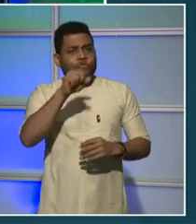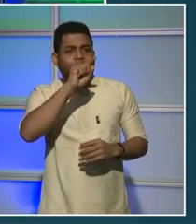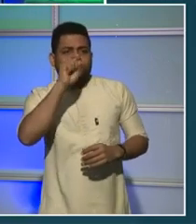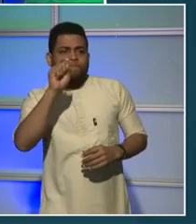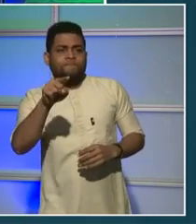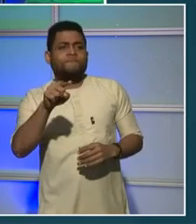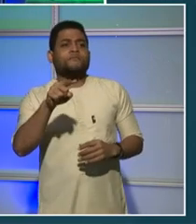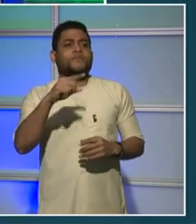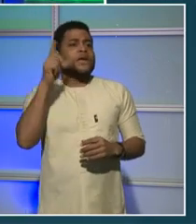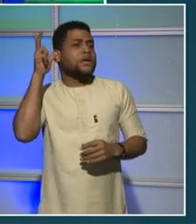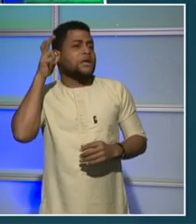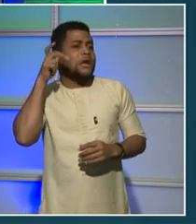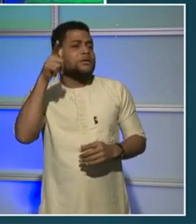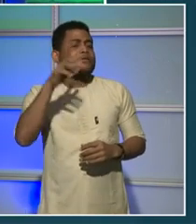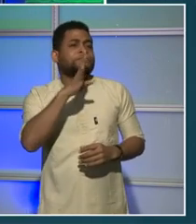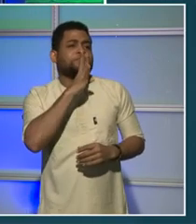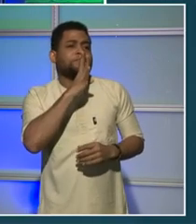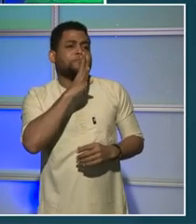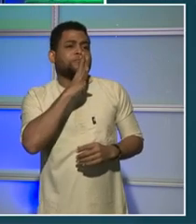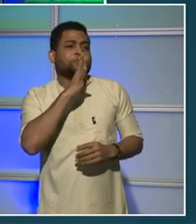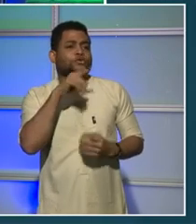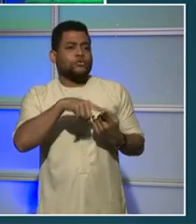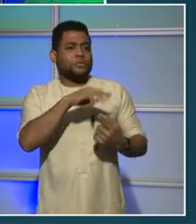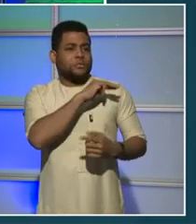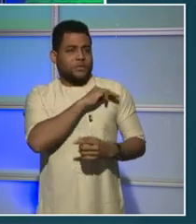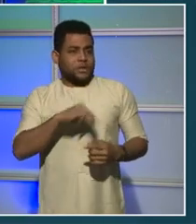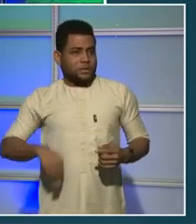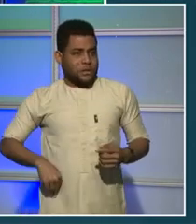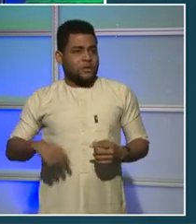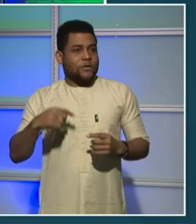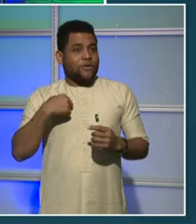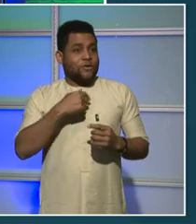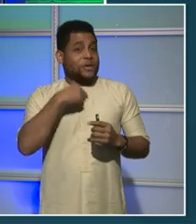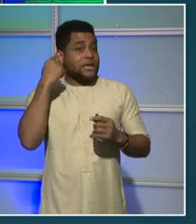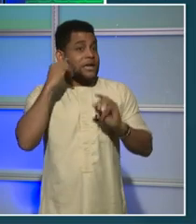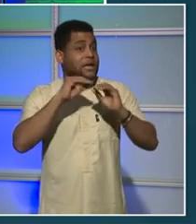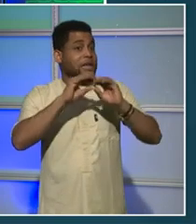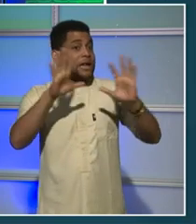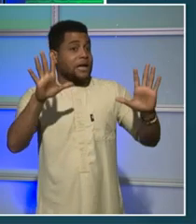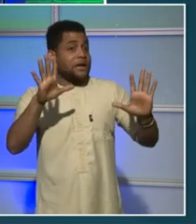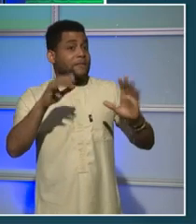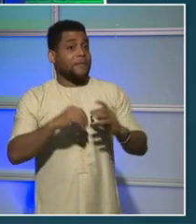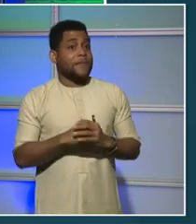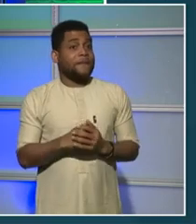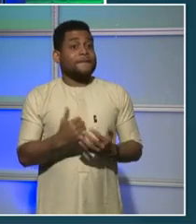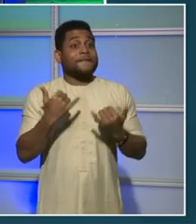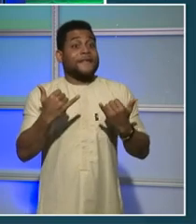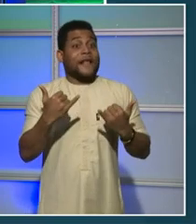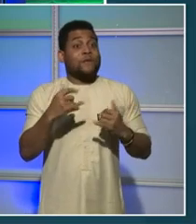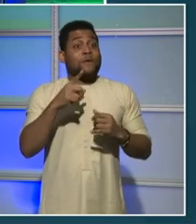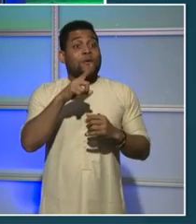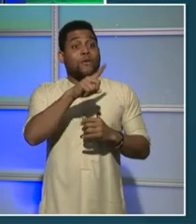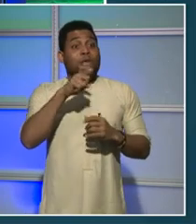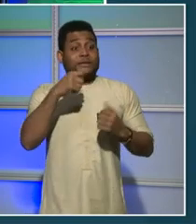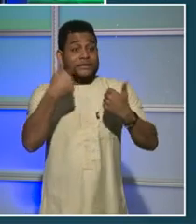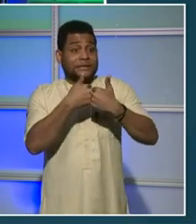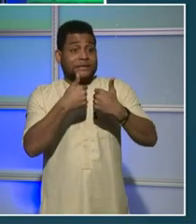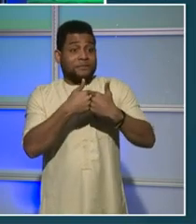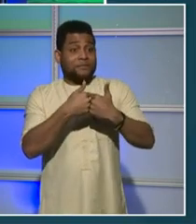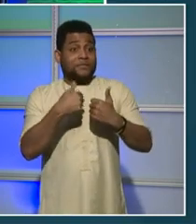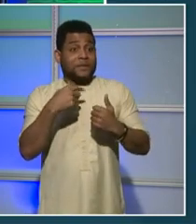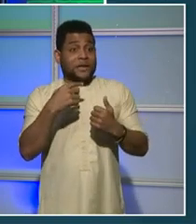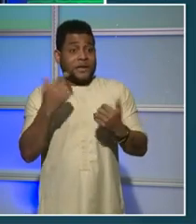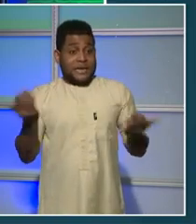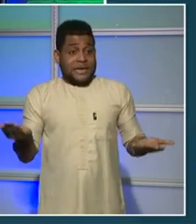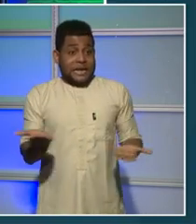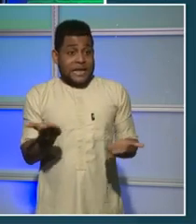in to ask your question to the mayor, because we want to hear you nice and clear. But as we await your responses on the $100 game, we're going to hear from our in-studio COVID heroes